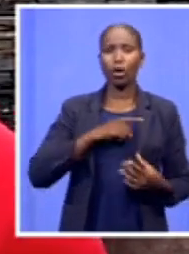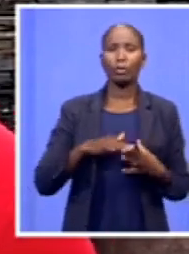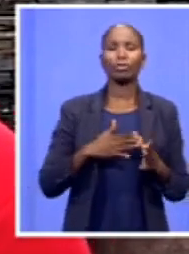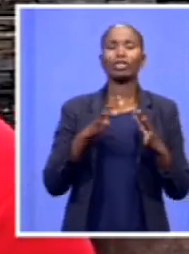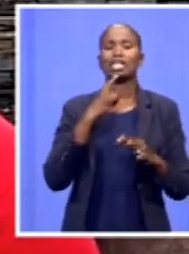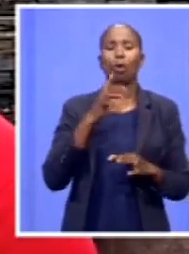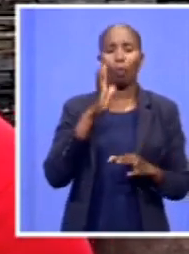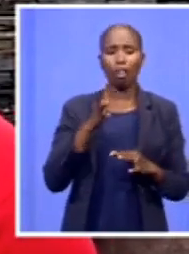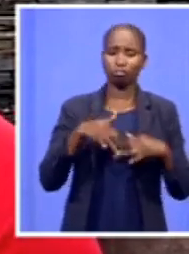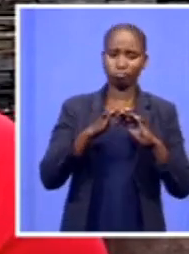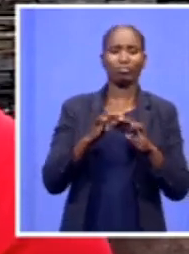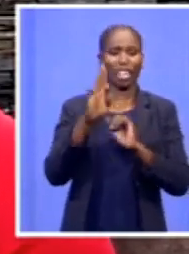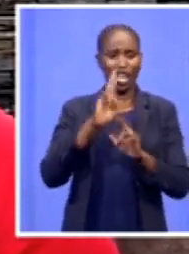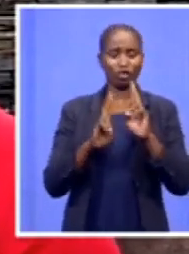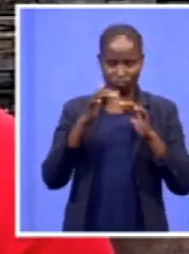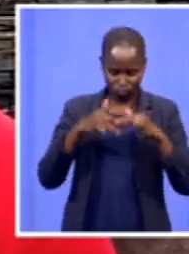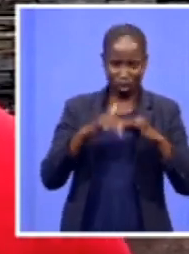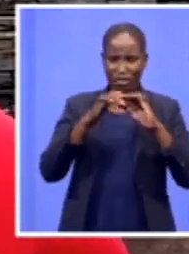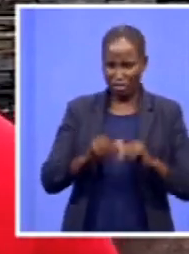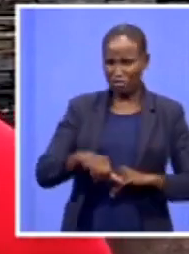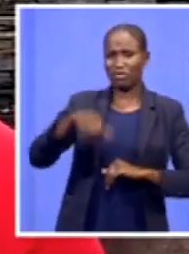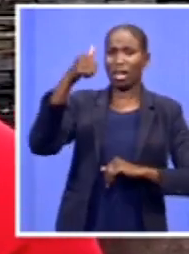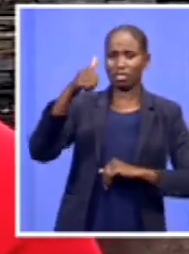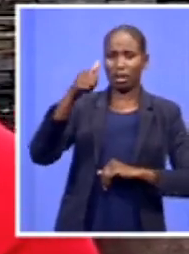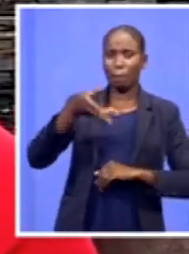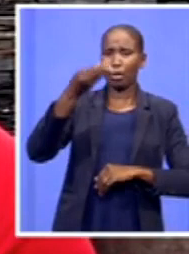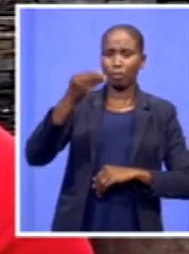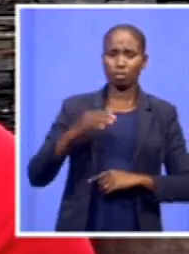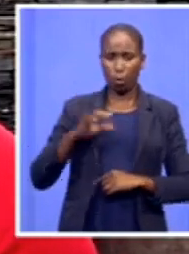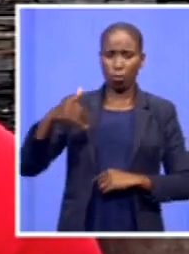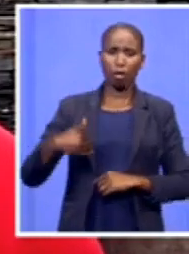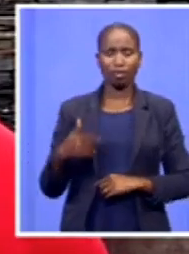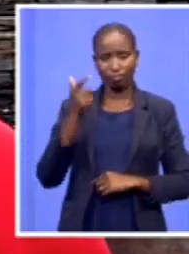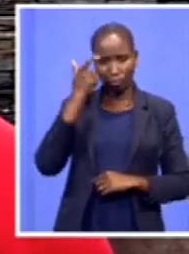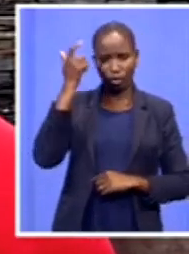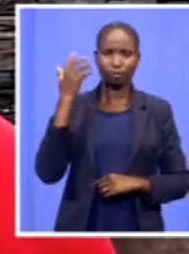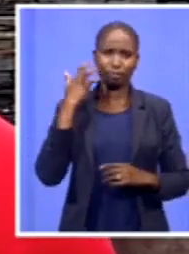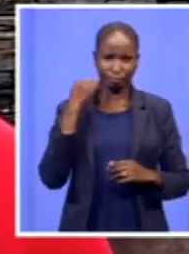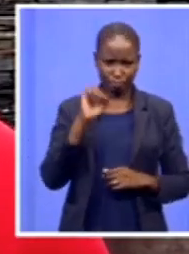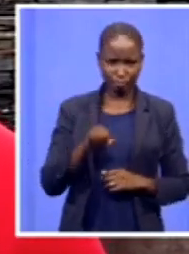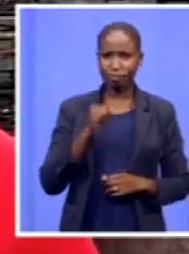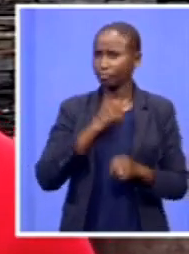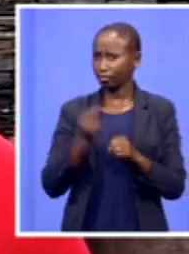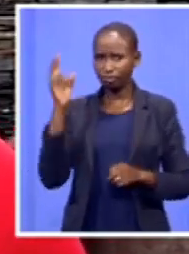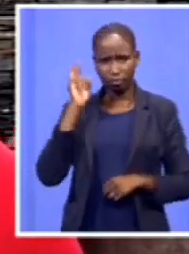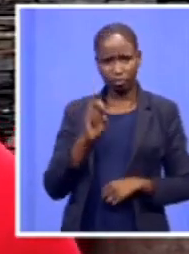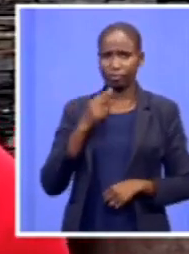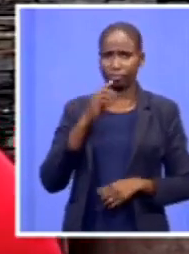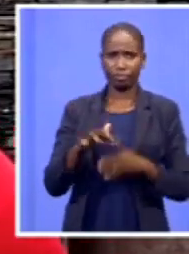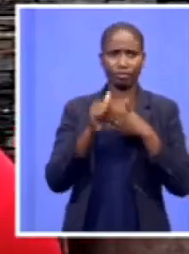a leader in that institution of